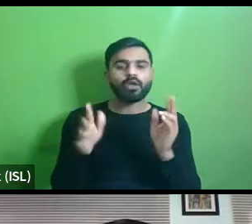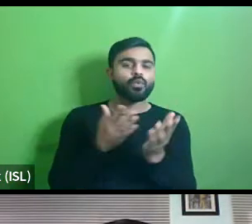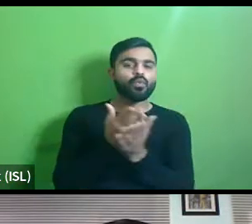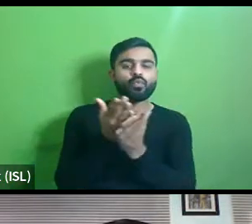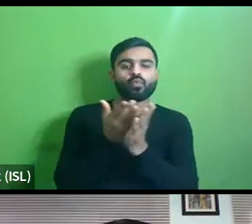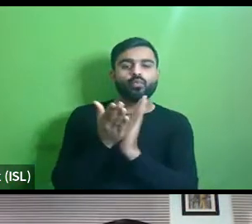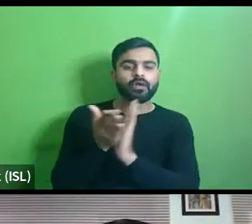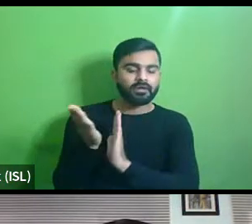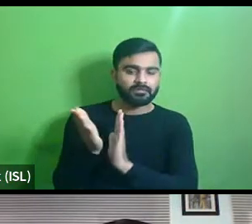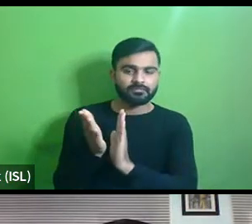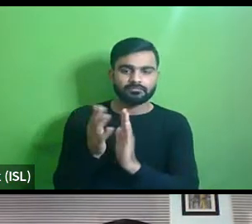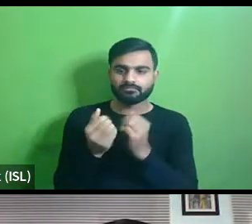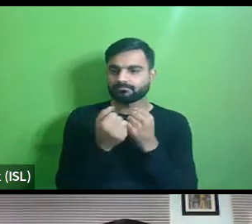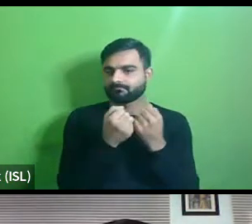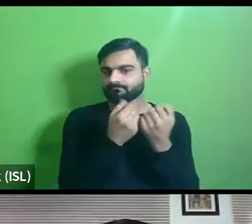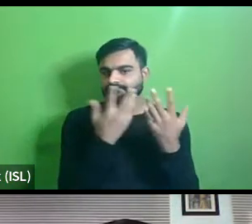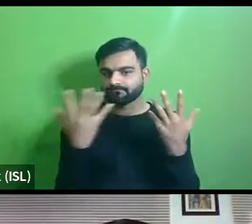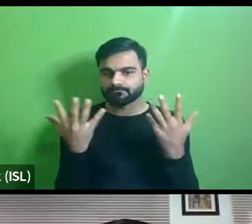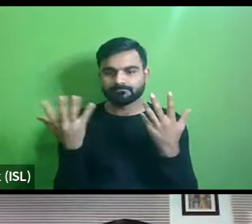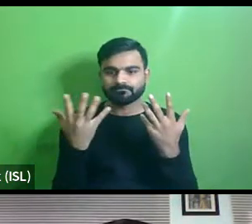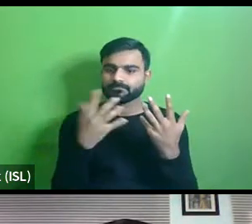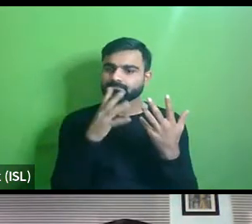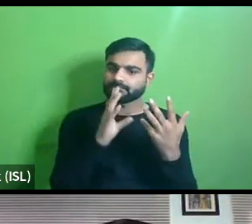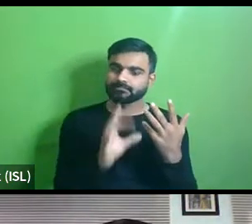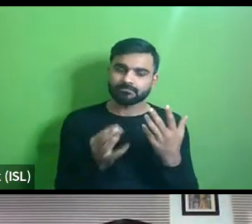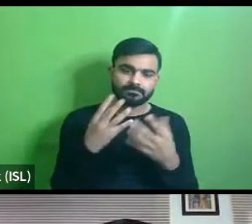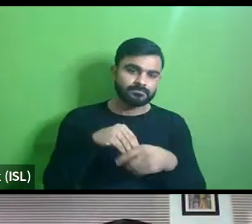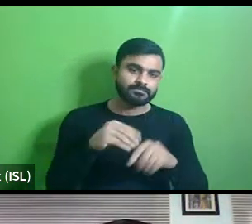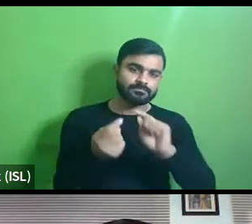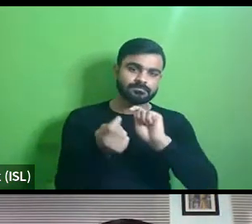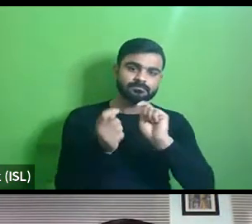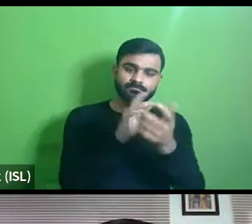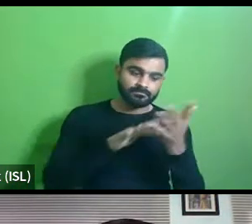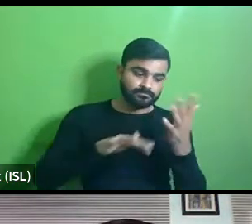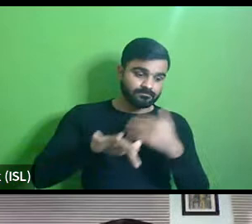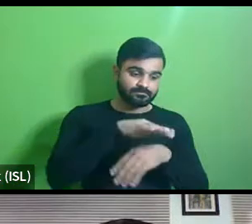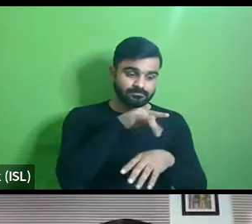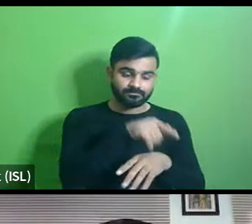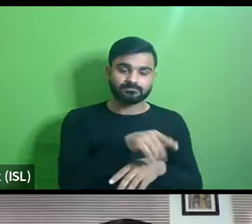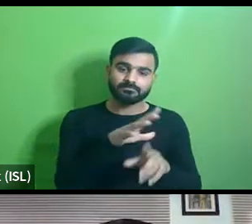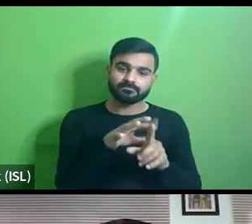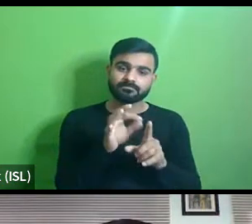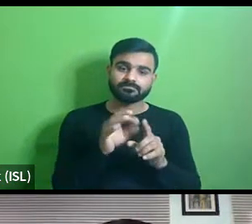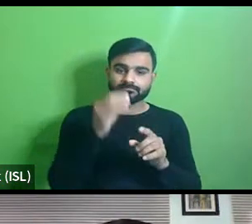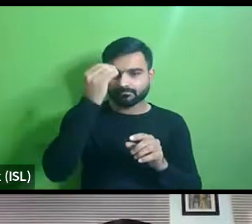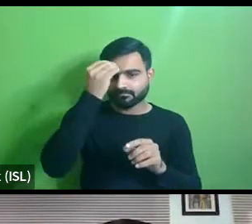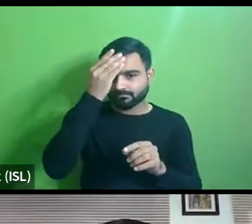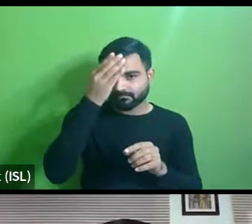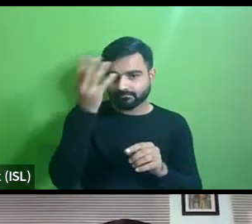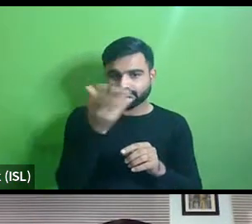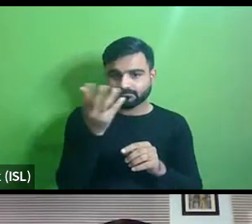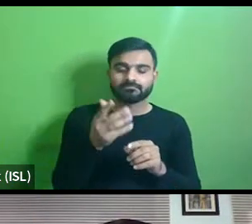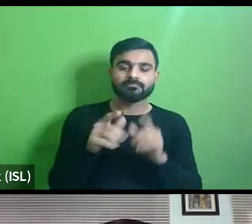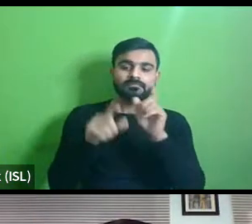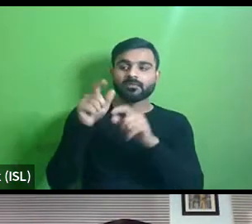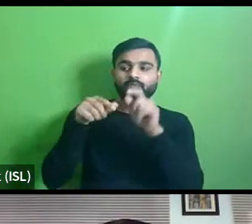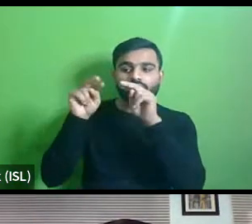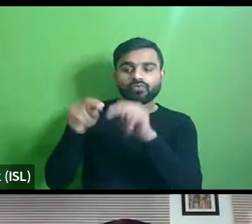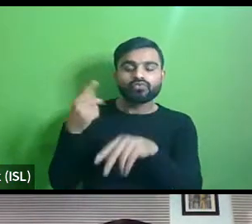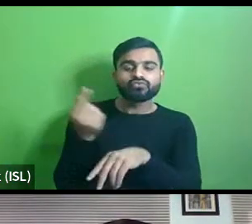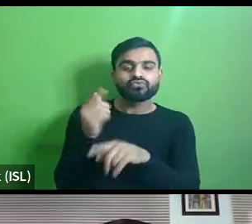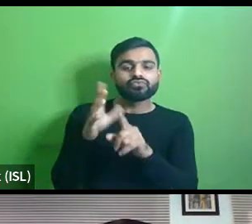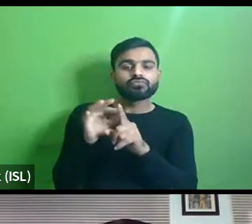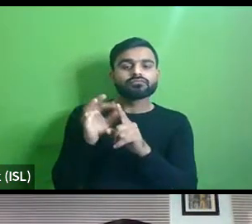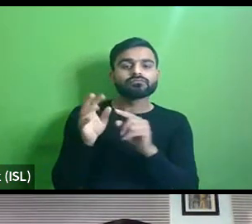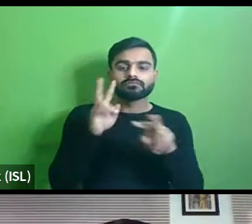uh how much of it is uh actually implemented on ground what is the awareness in the client body who's supervising